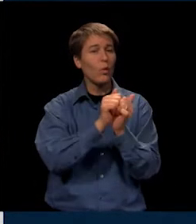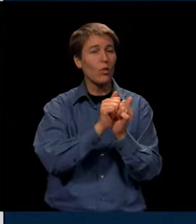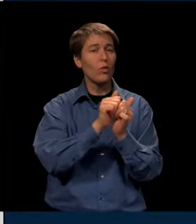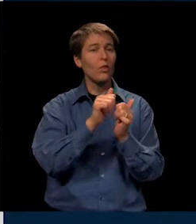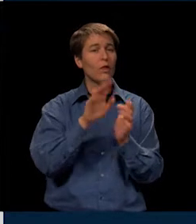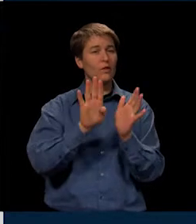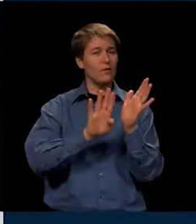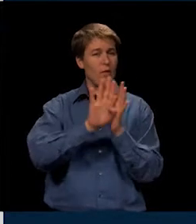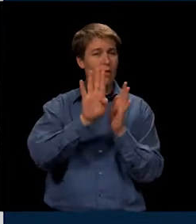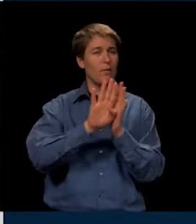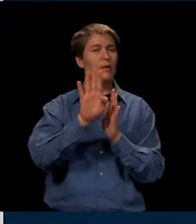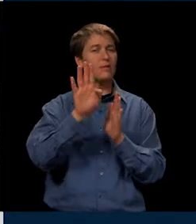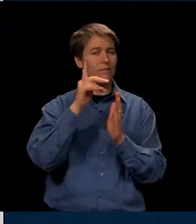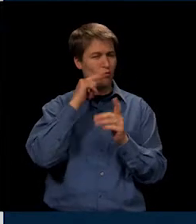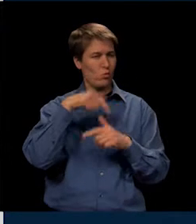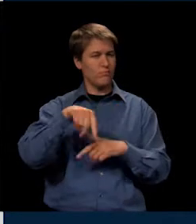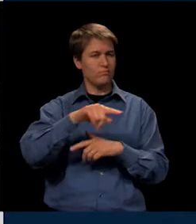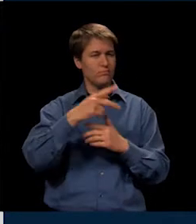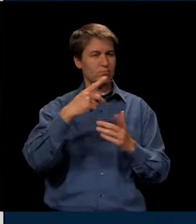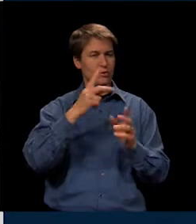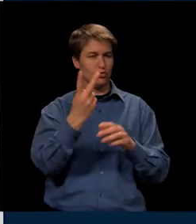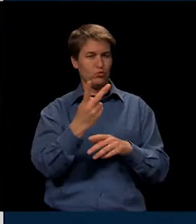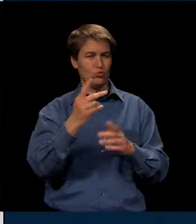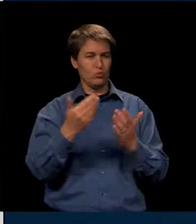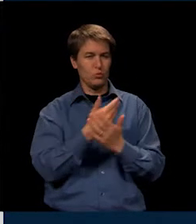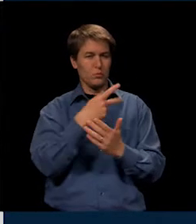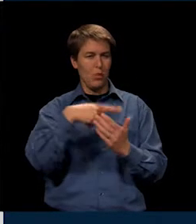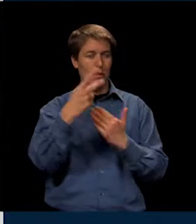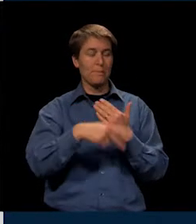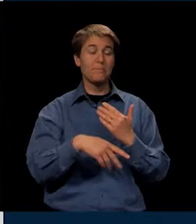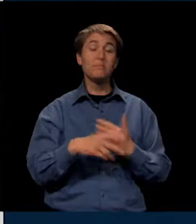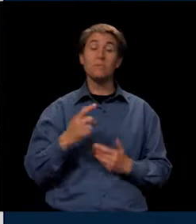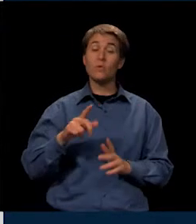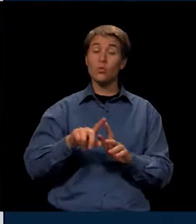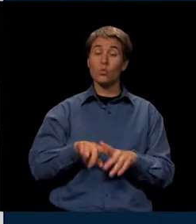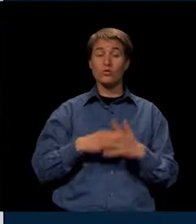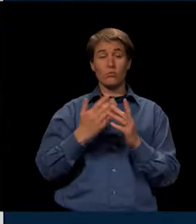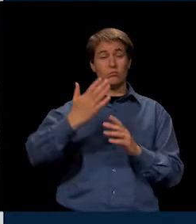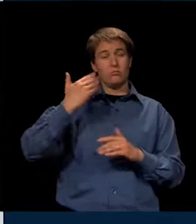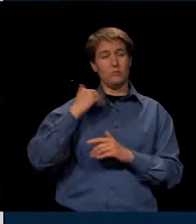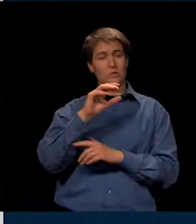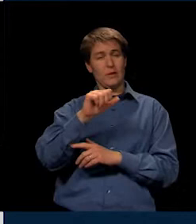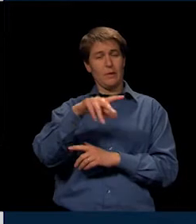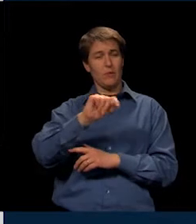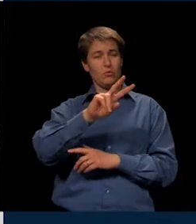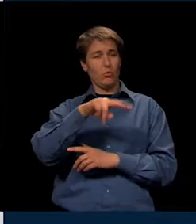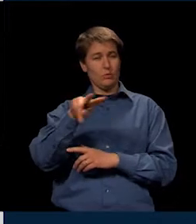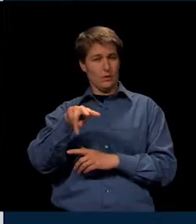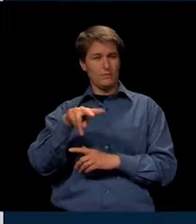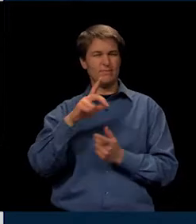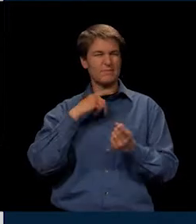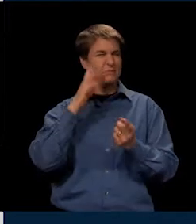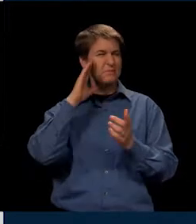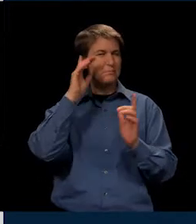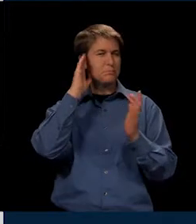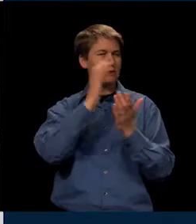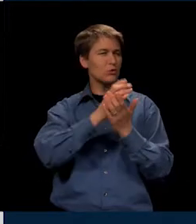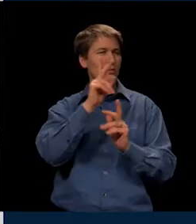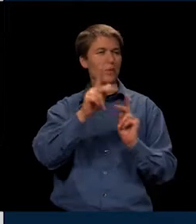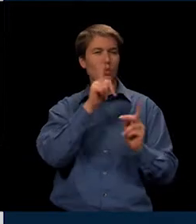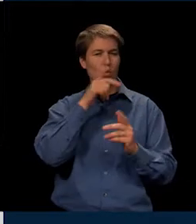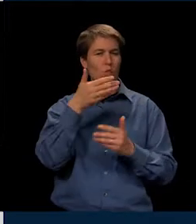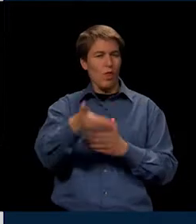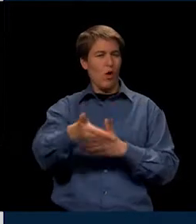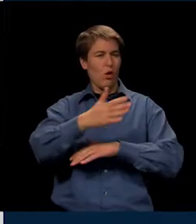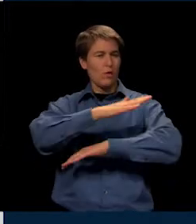development for these programs. We began on September the 22nd. And these are just pictures of people that were around the table. I